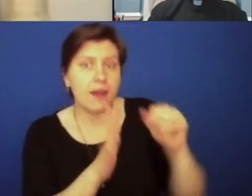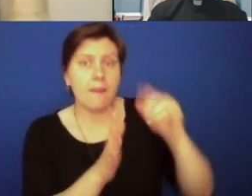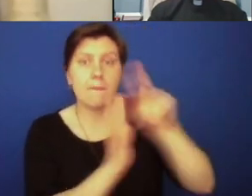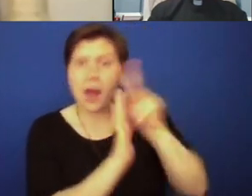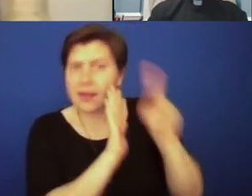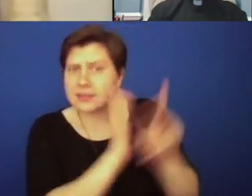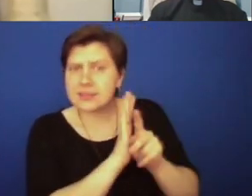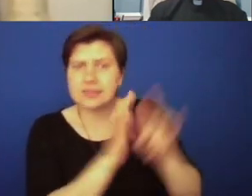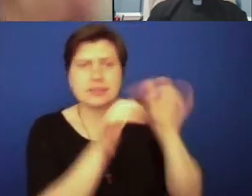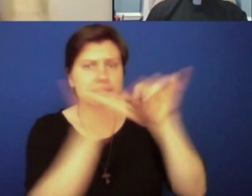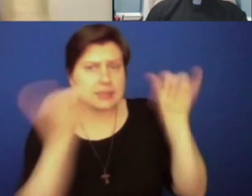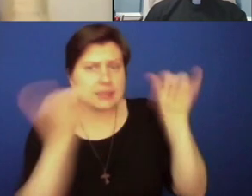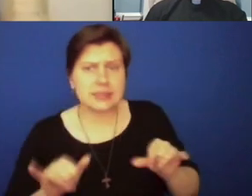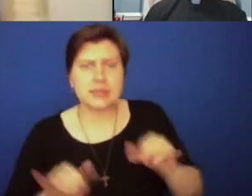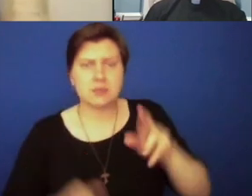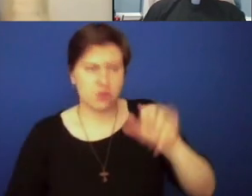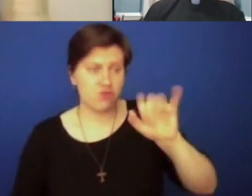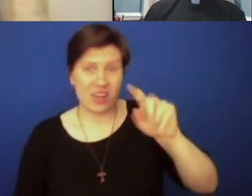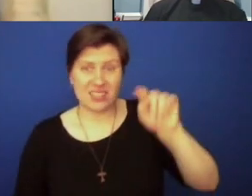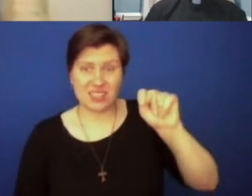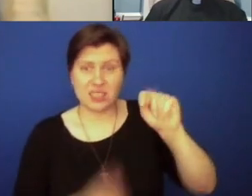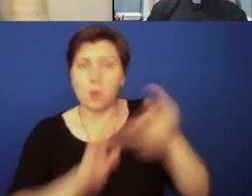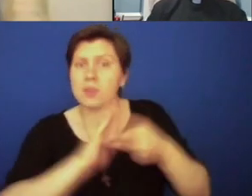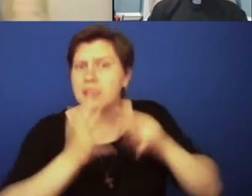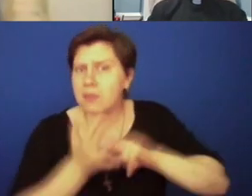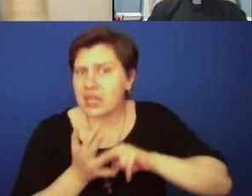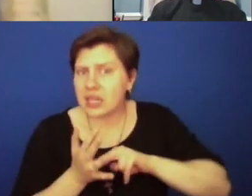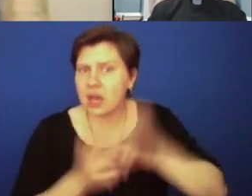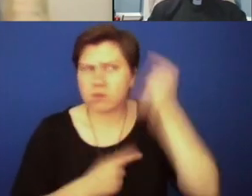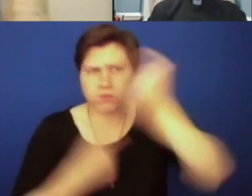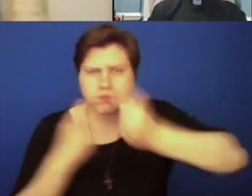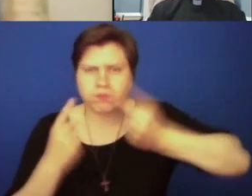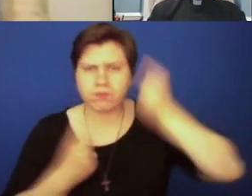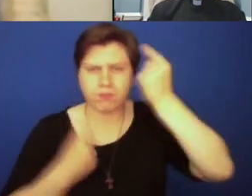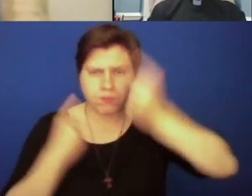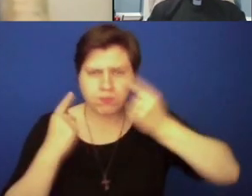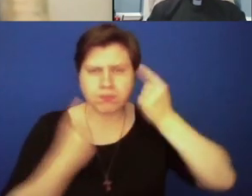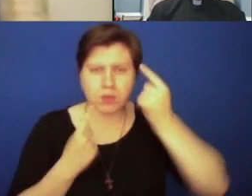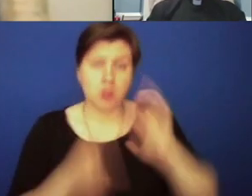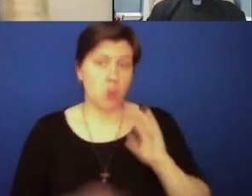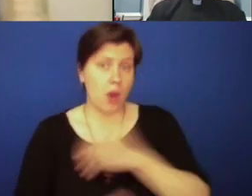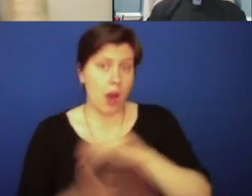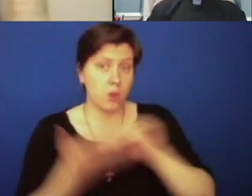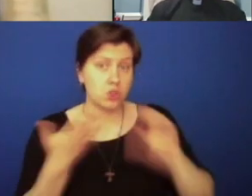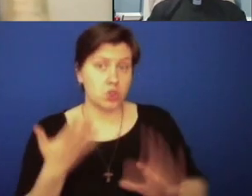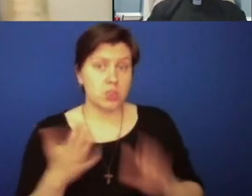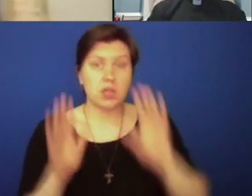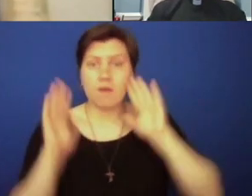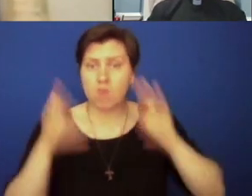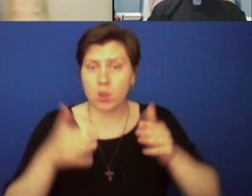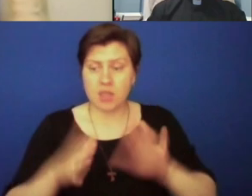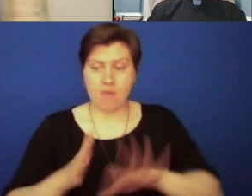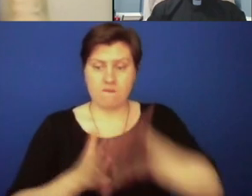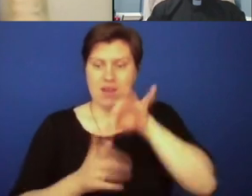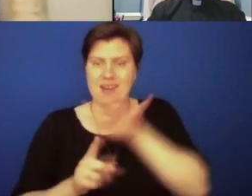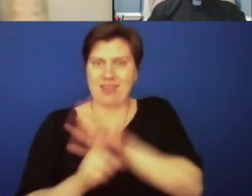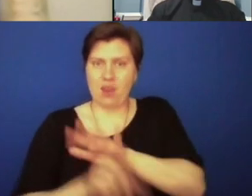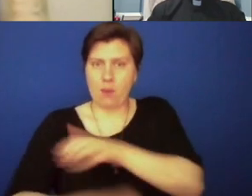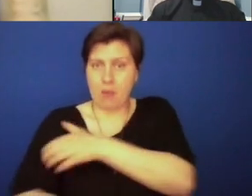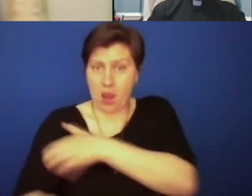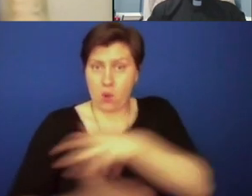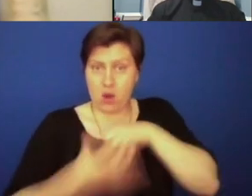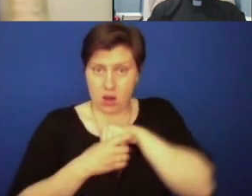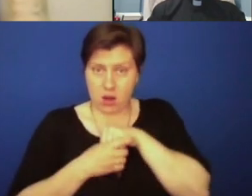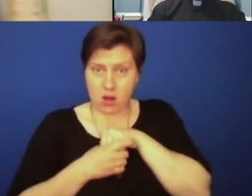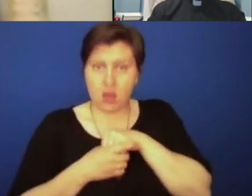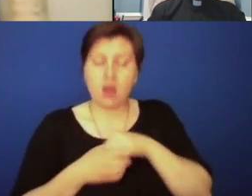policies and systems that are racist. So St. Thomas More scholars really focus on finding their power within, working